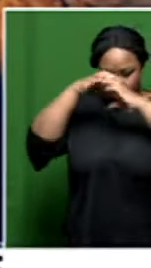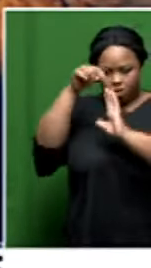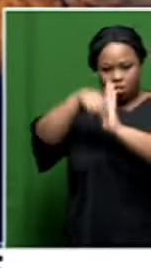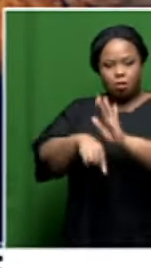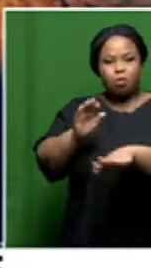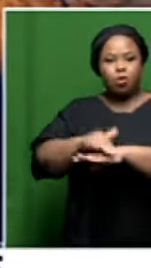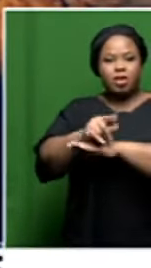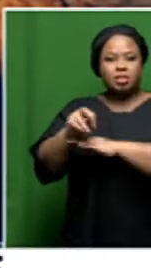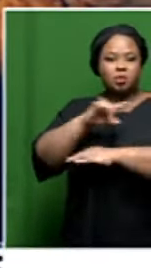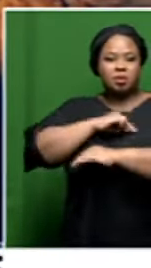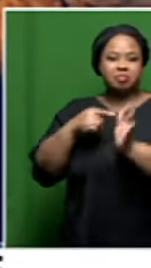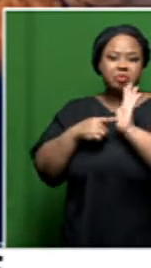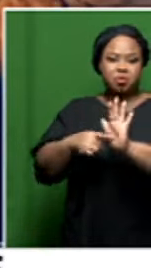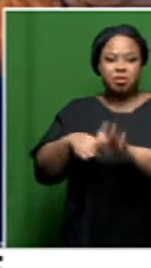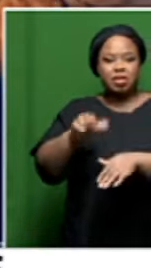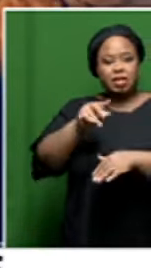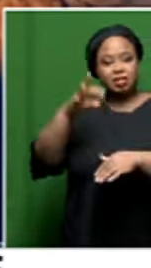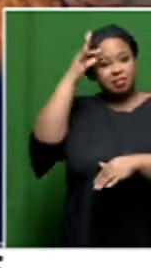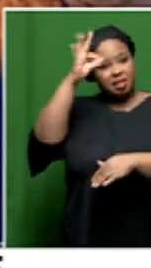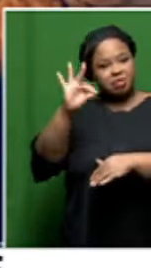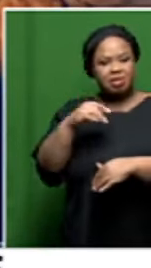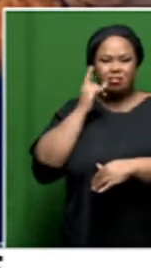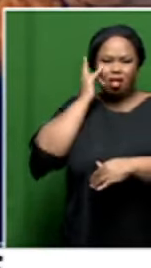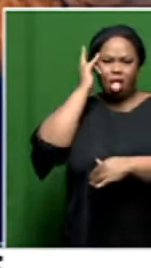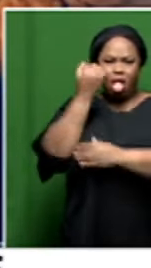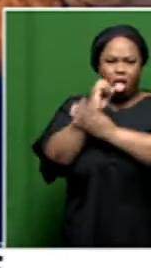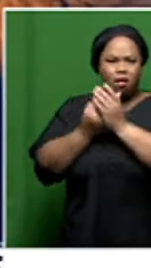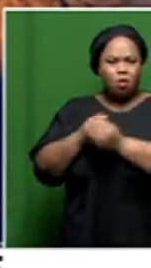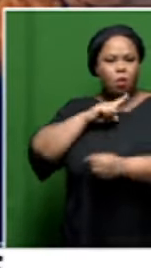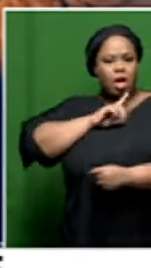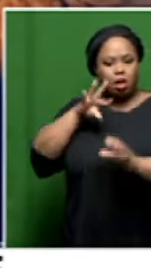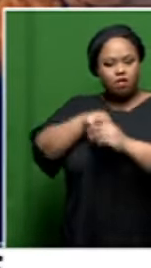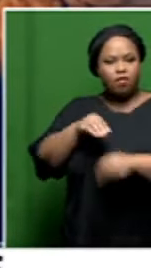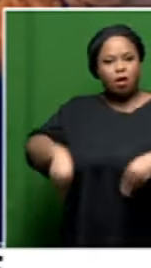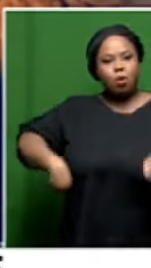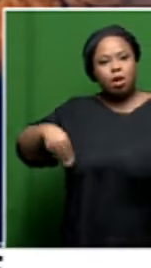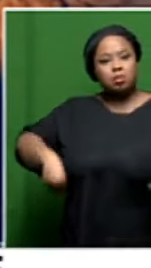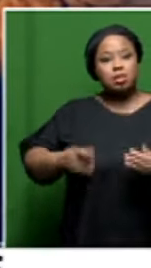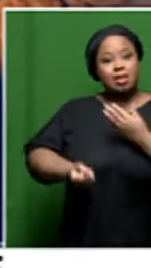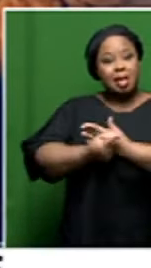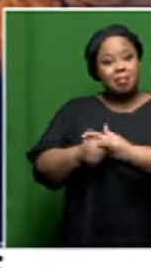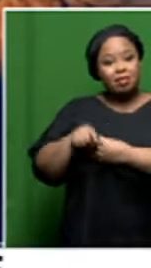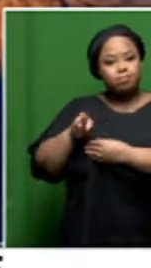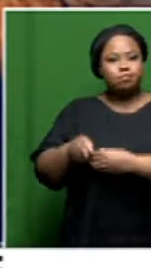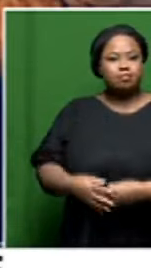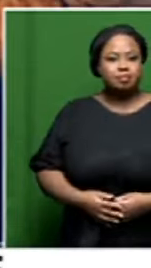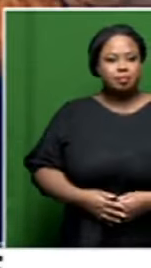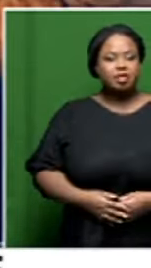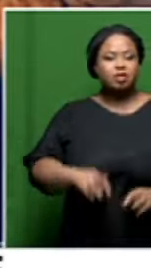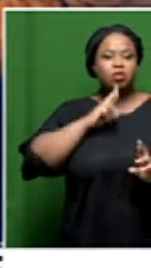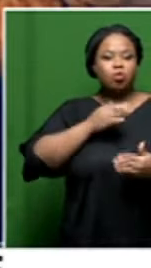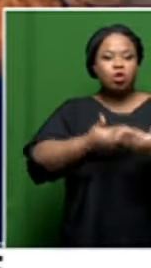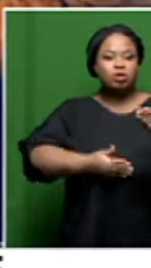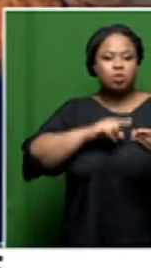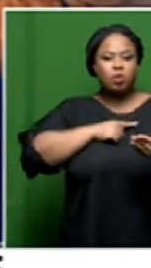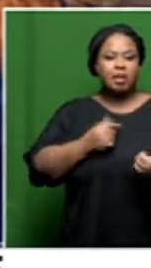that the party and ANC-led government should be ashamed of the alleged corruption that has taken place under its watch. The